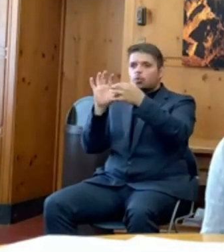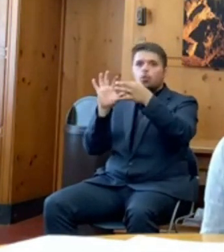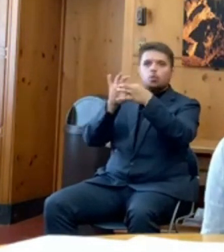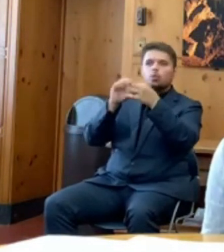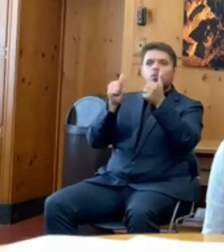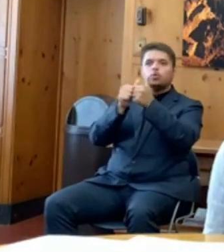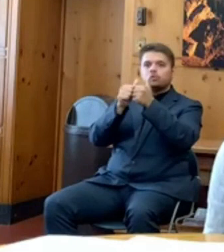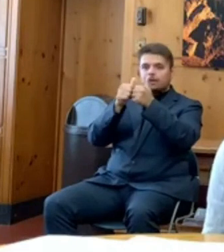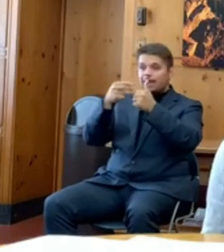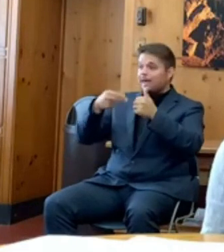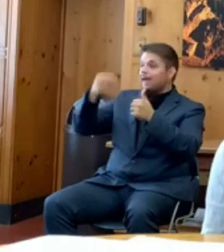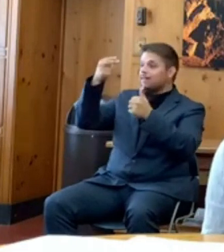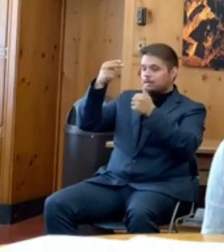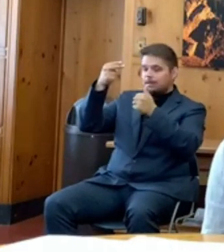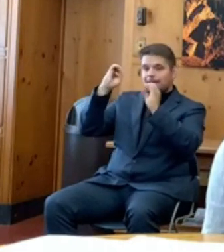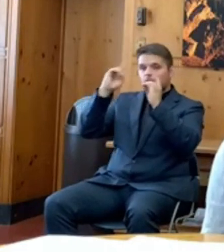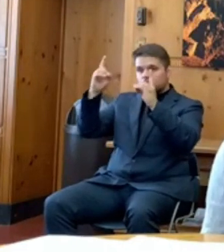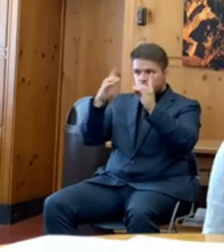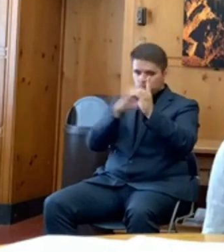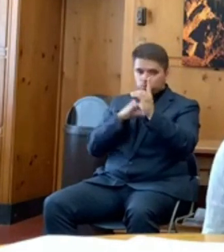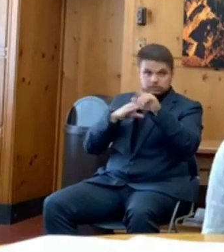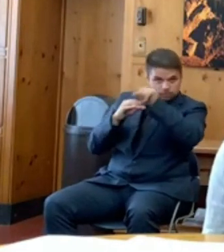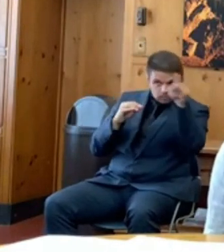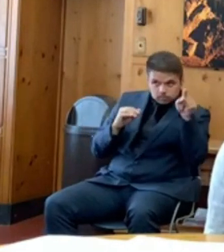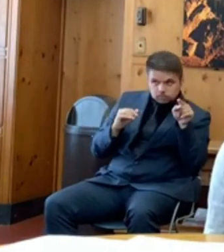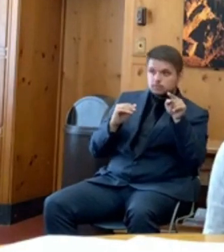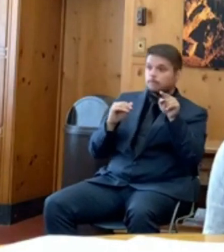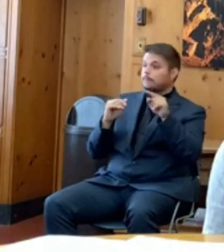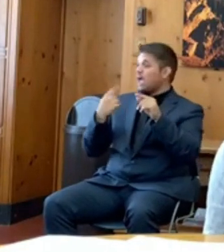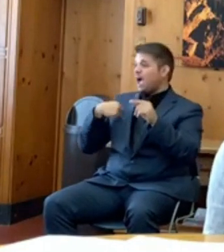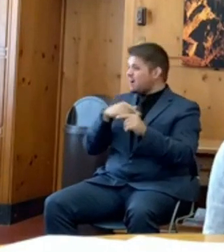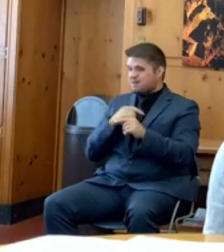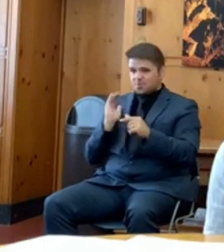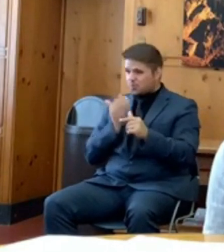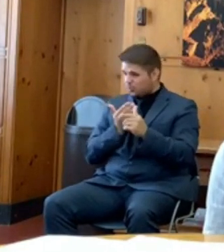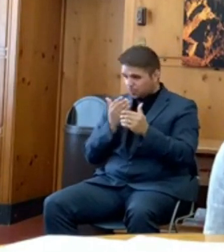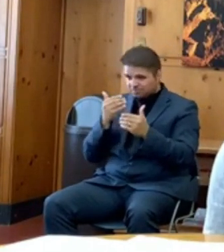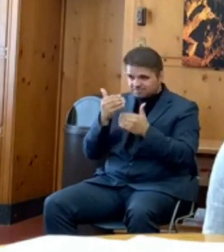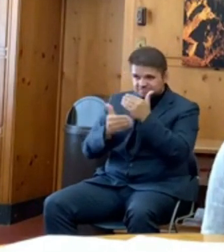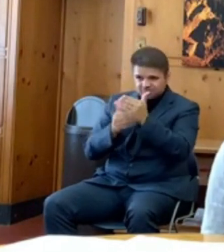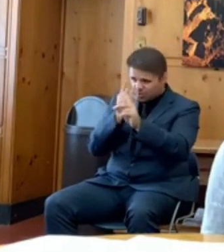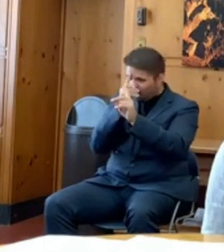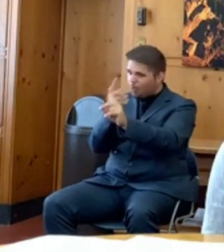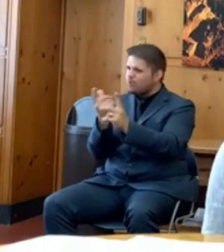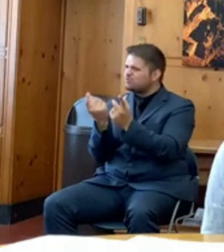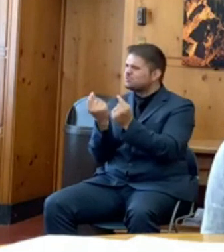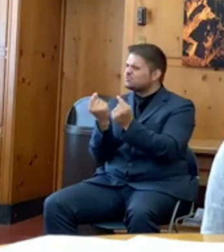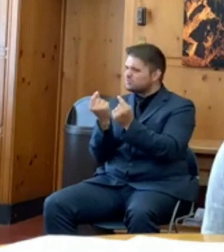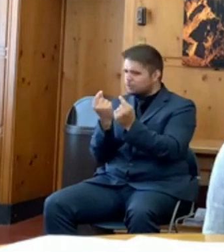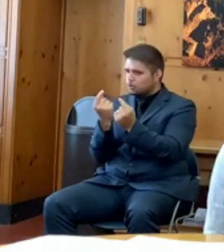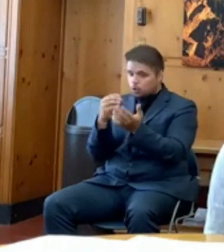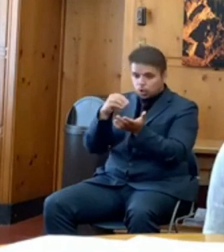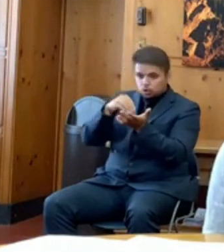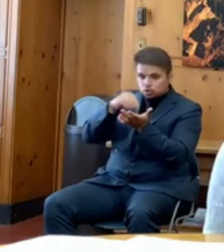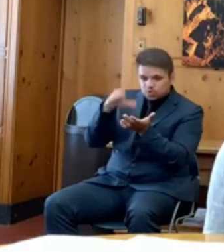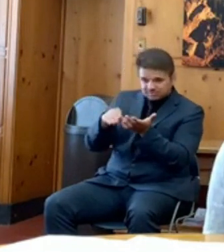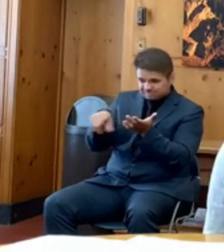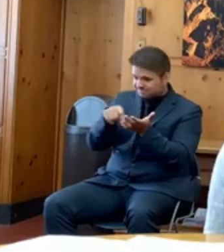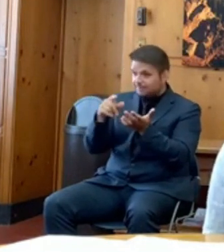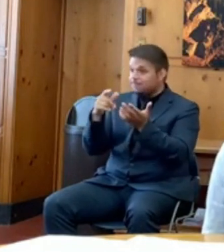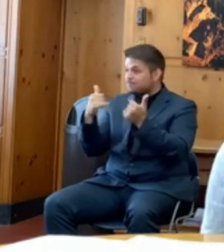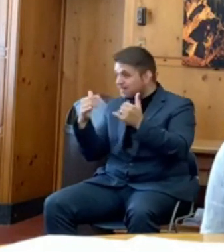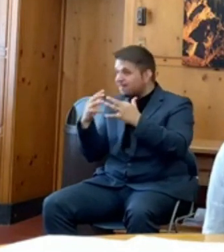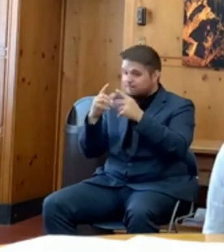But I think our goal here is to make sure that students are safe, that professors and staff on our